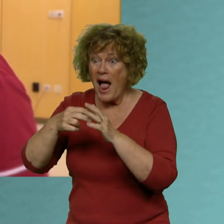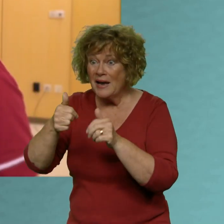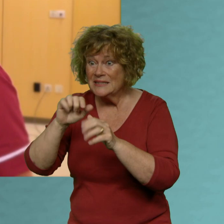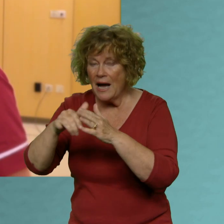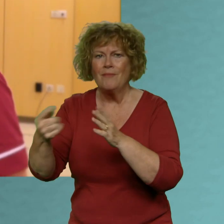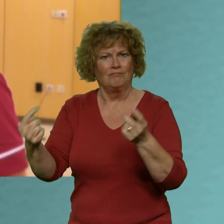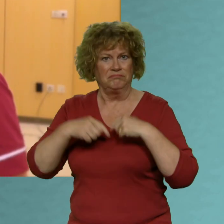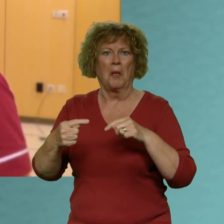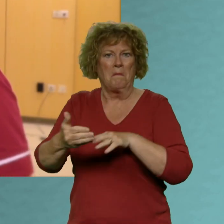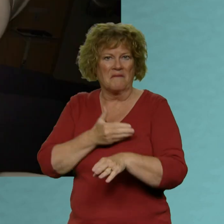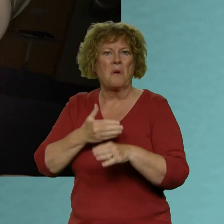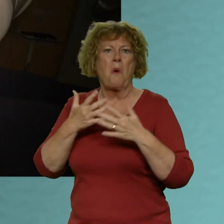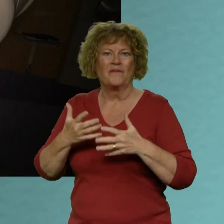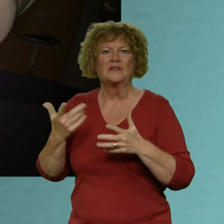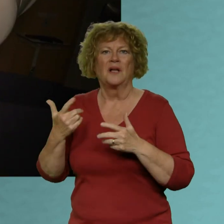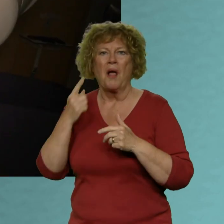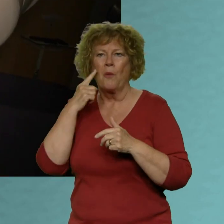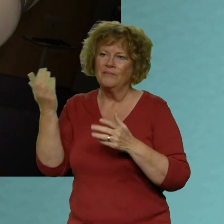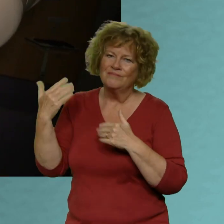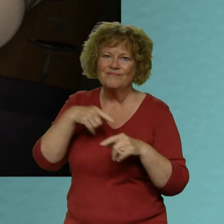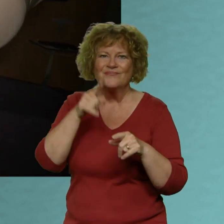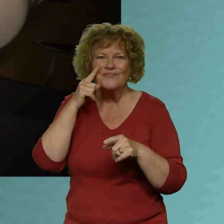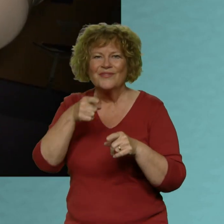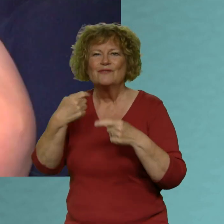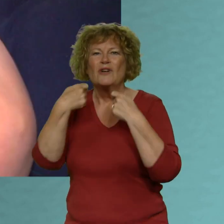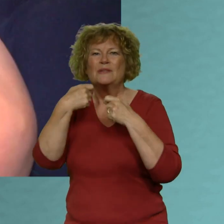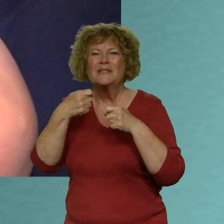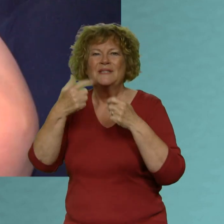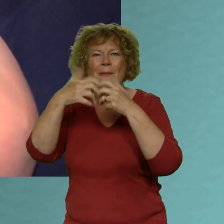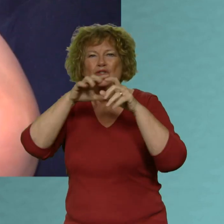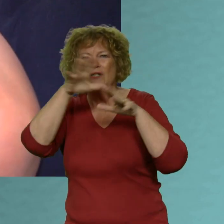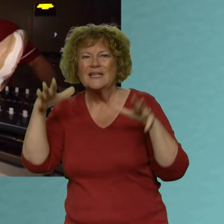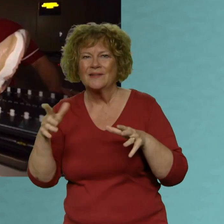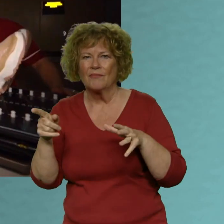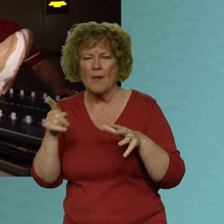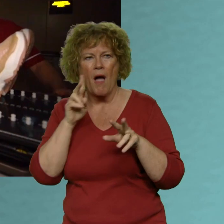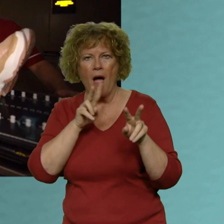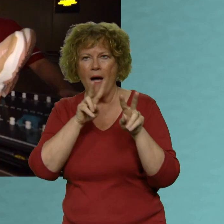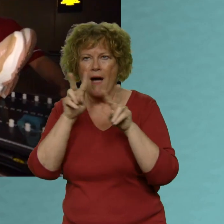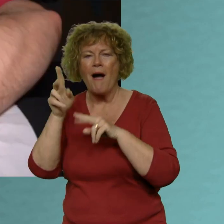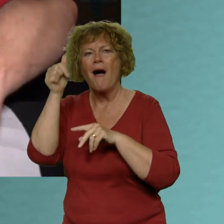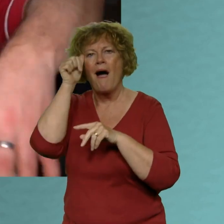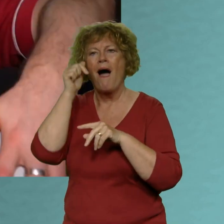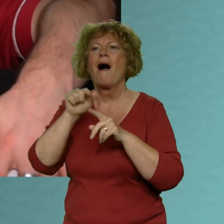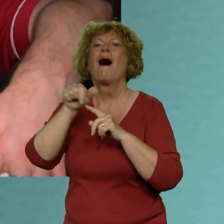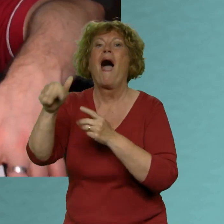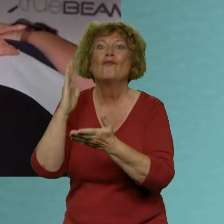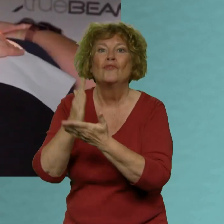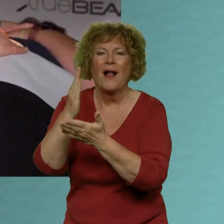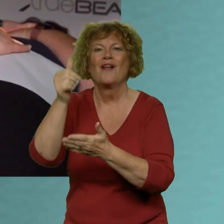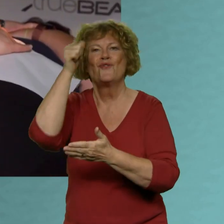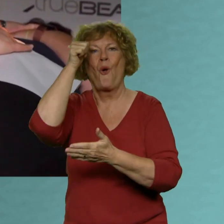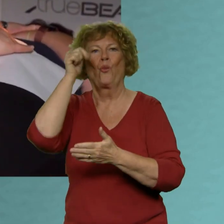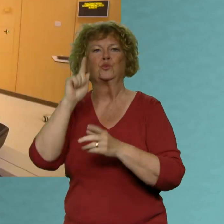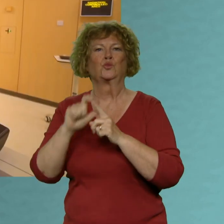give them like an experience of what to expect we can do a